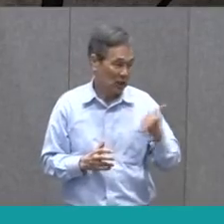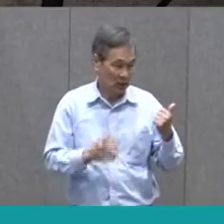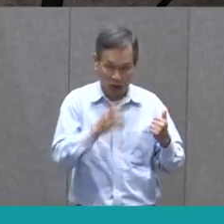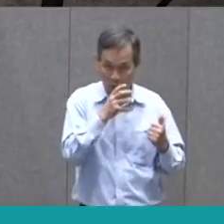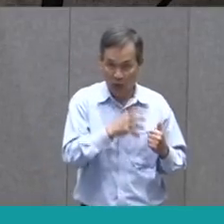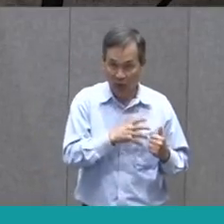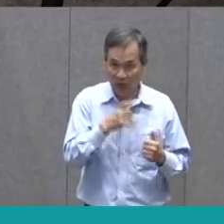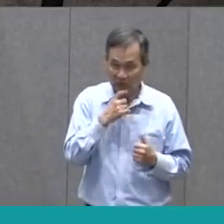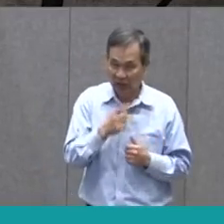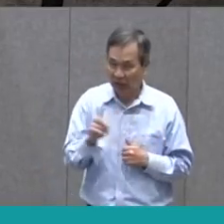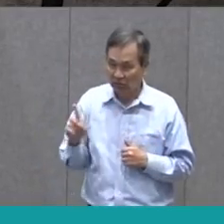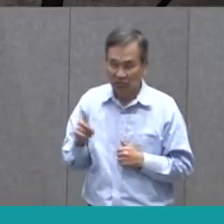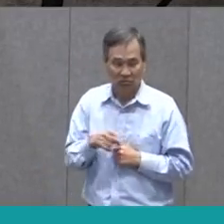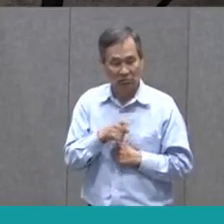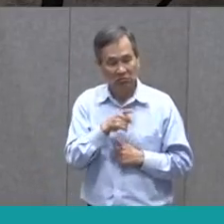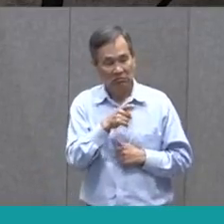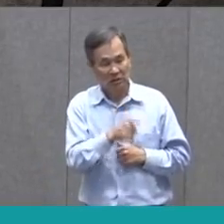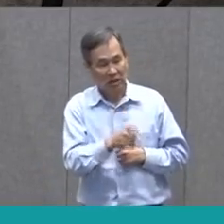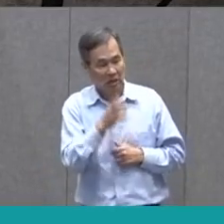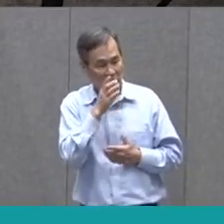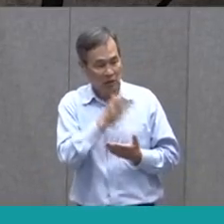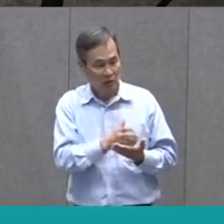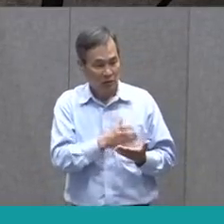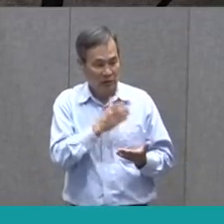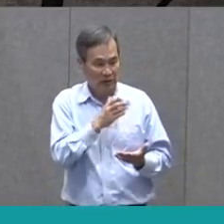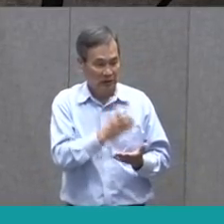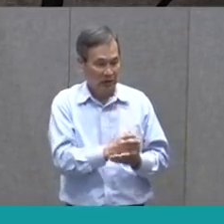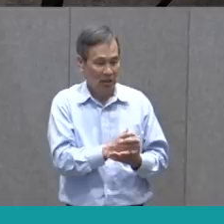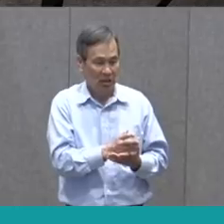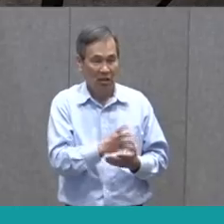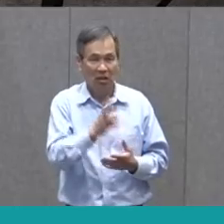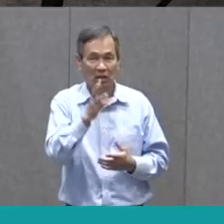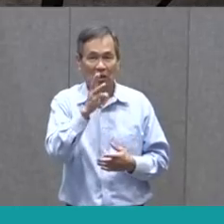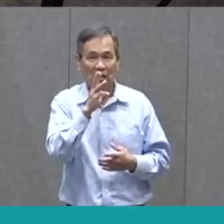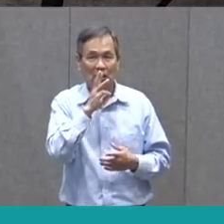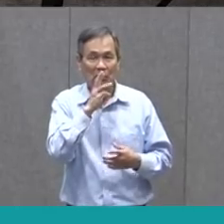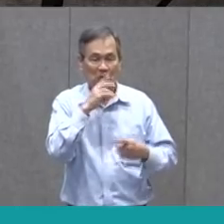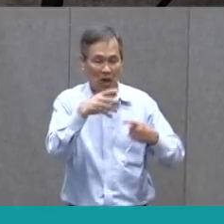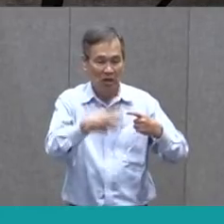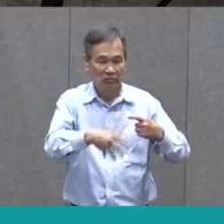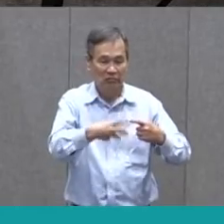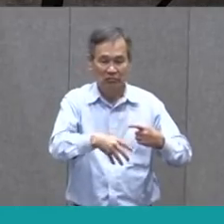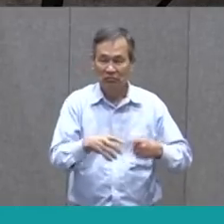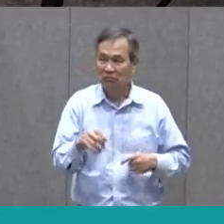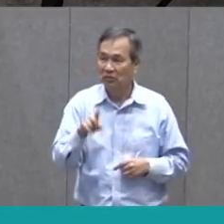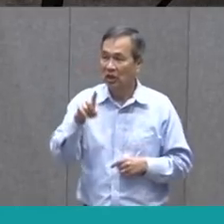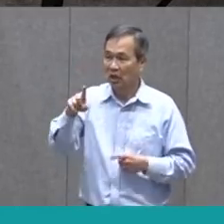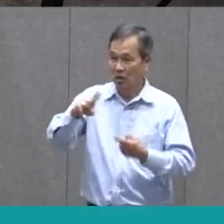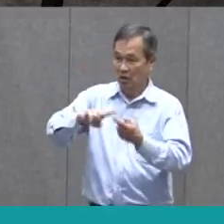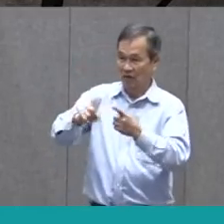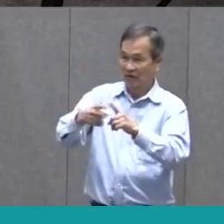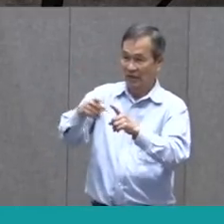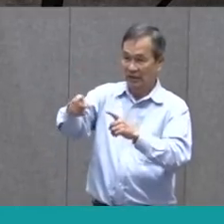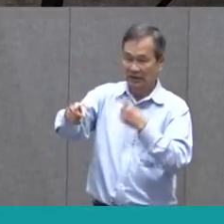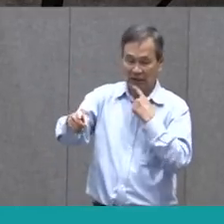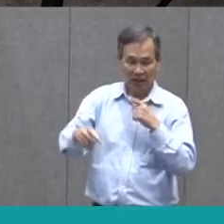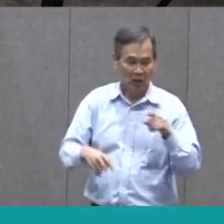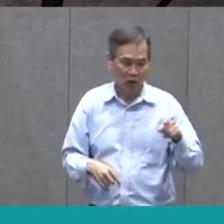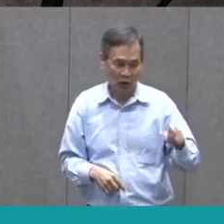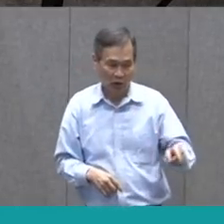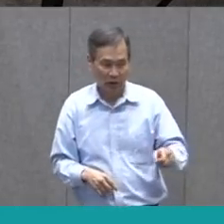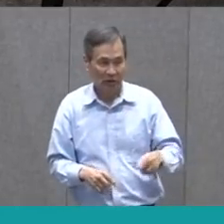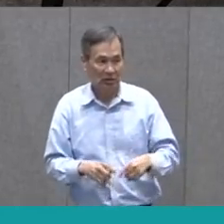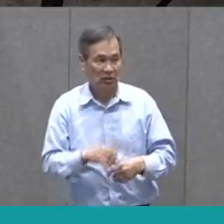says, this will stop the leak. And our friend here says, this one's all